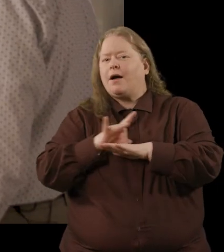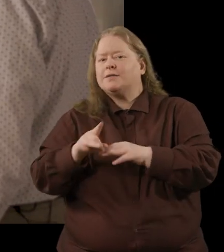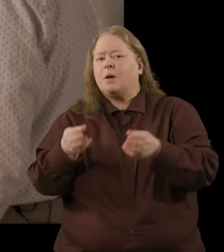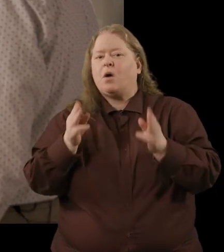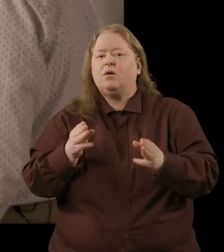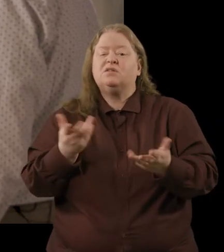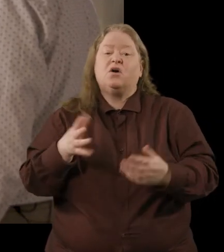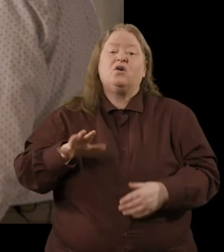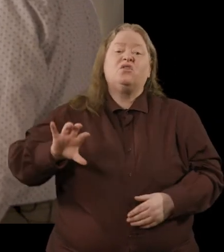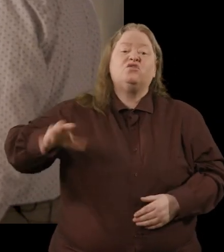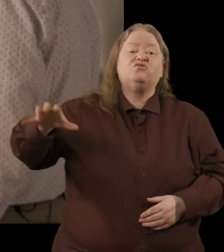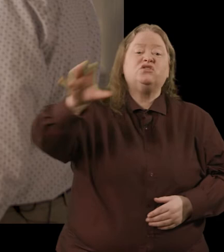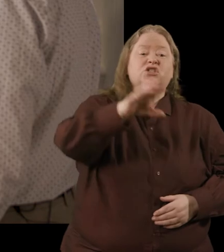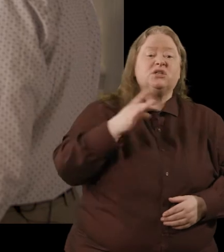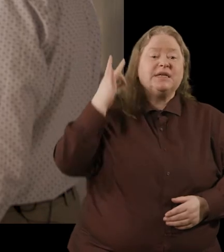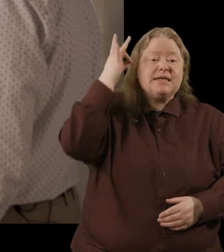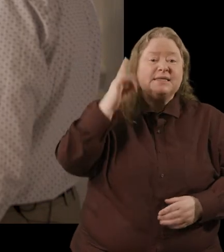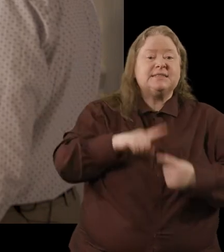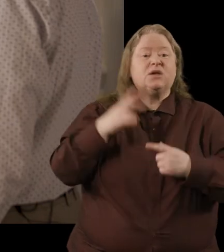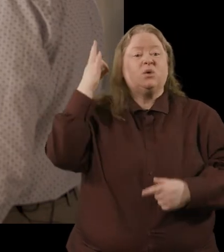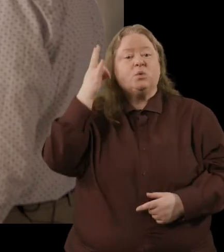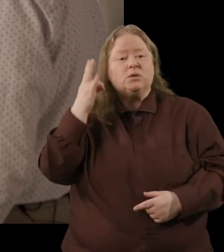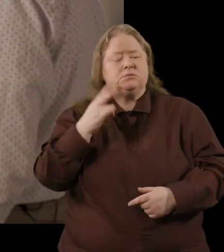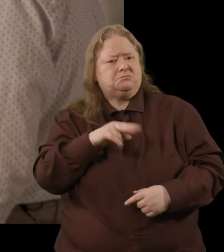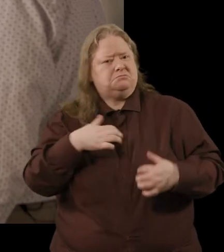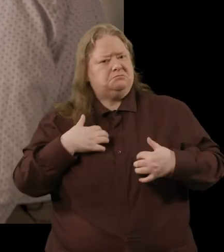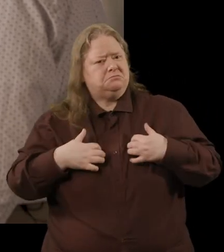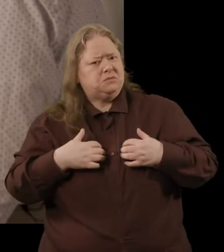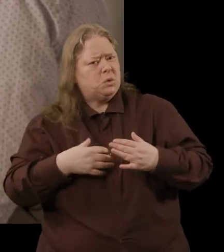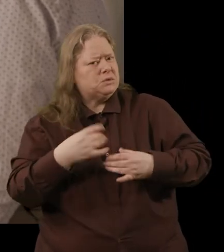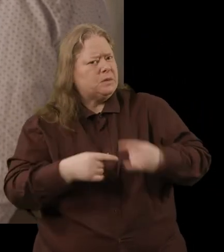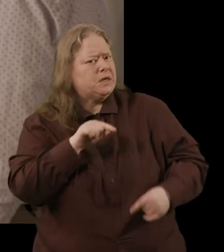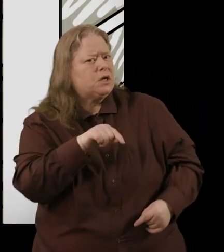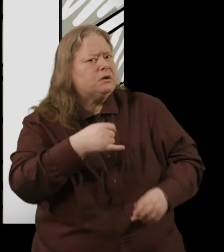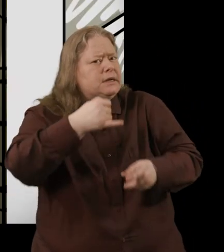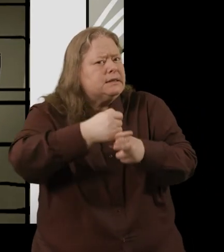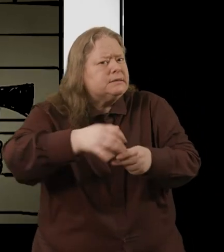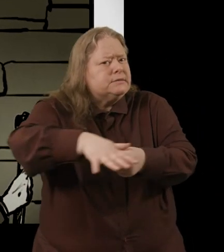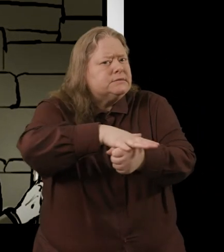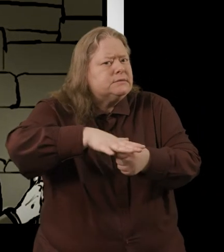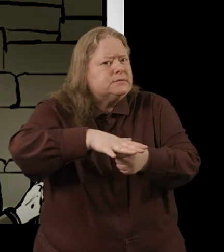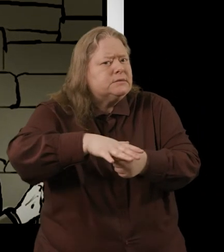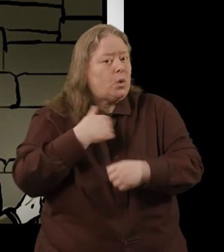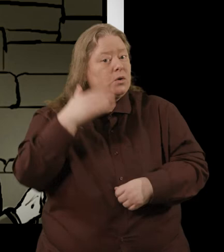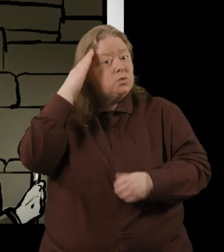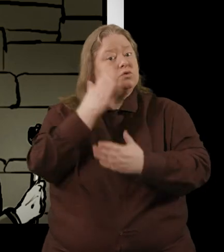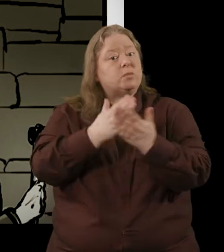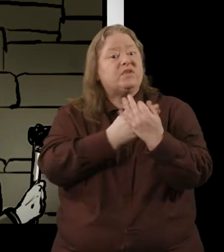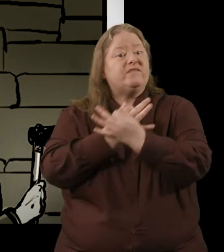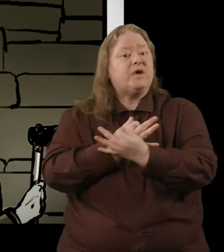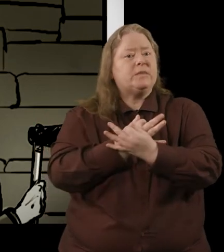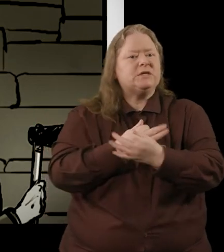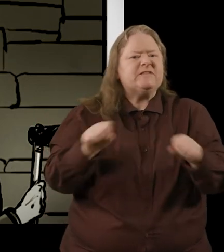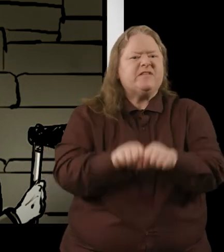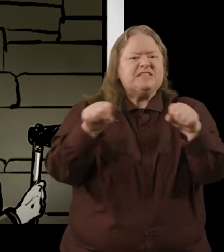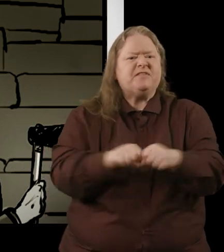i suppose the regional kings and even queens were interested in what was happening there within the site we know even some of the families fought over